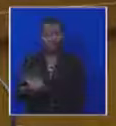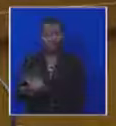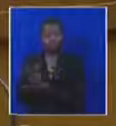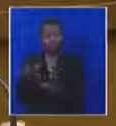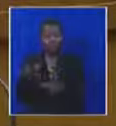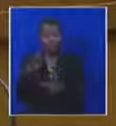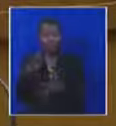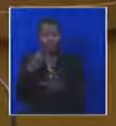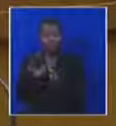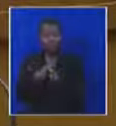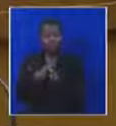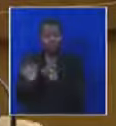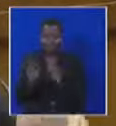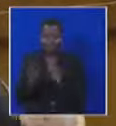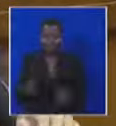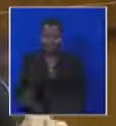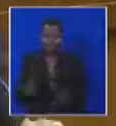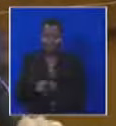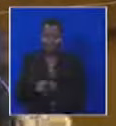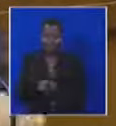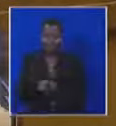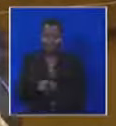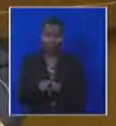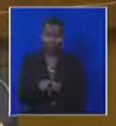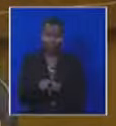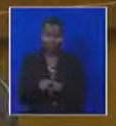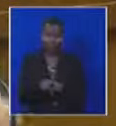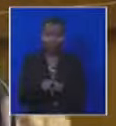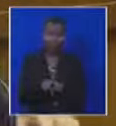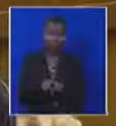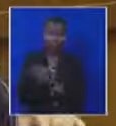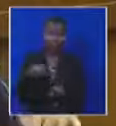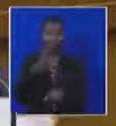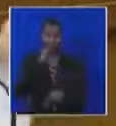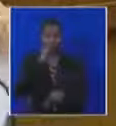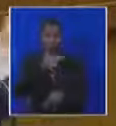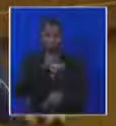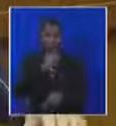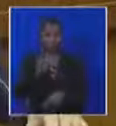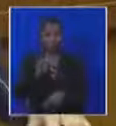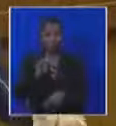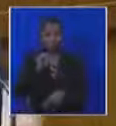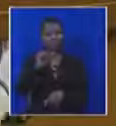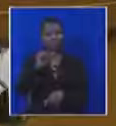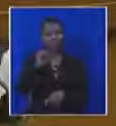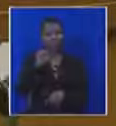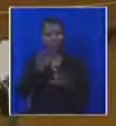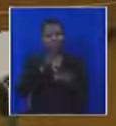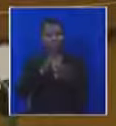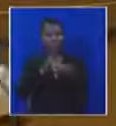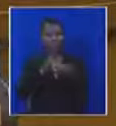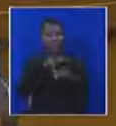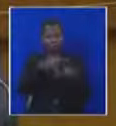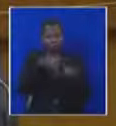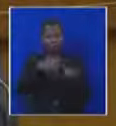has something very familiar in common with him. The truth of the matter is, the ANC caucus has lost all